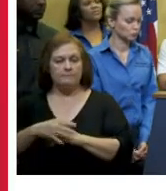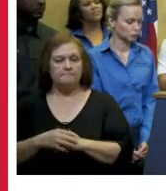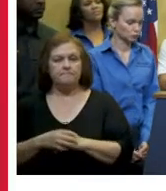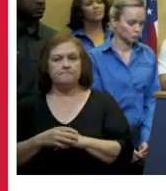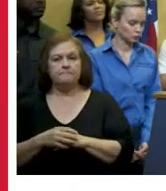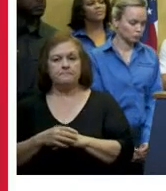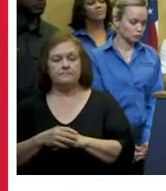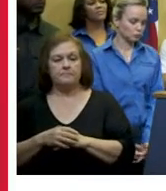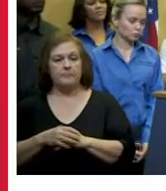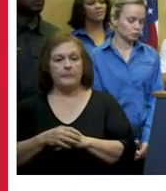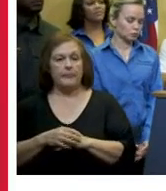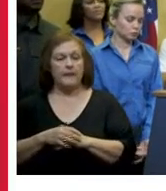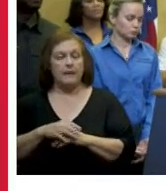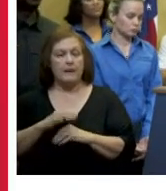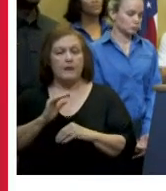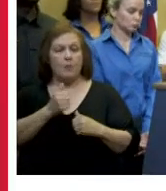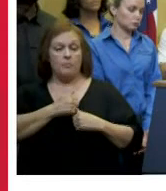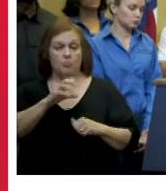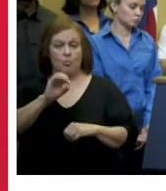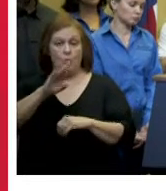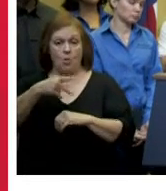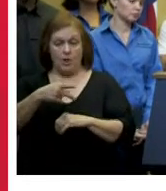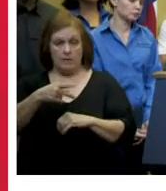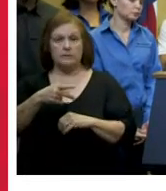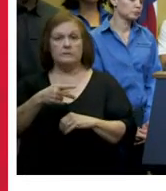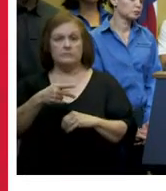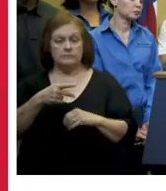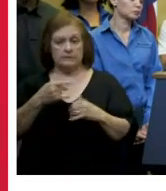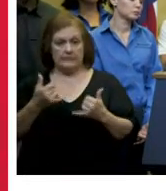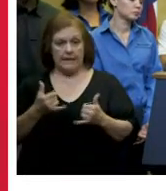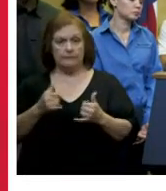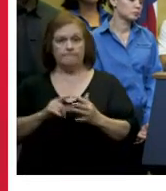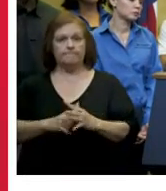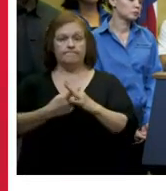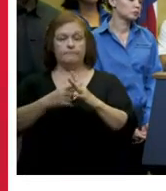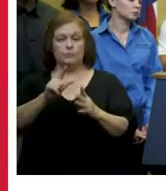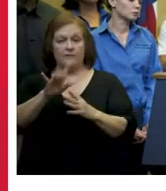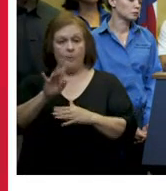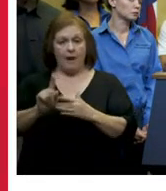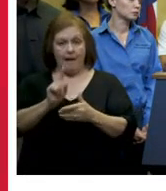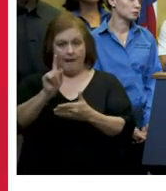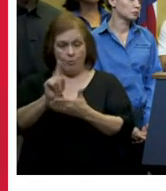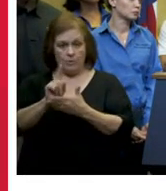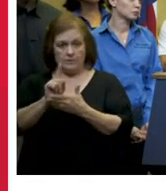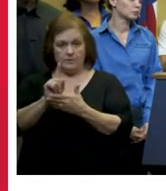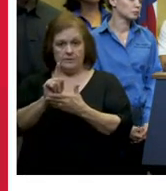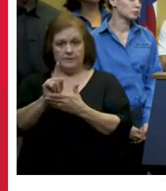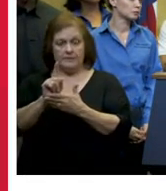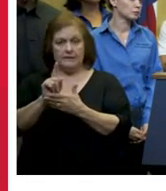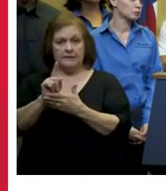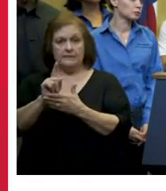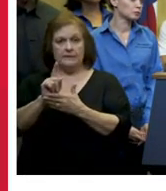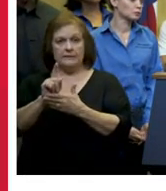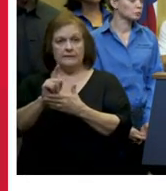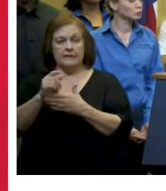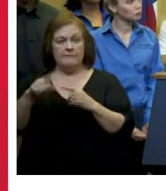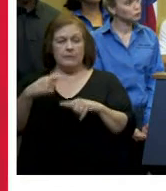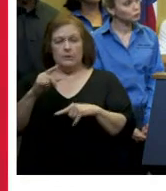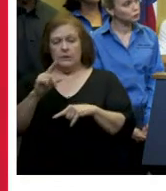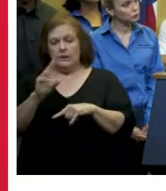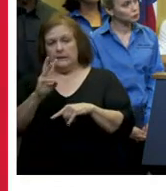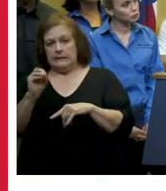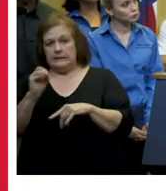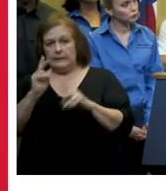mayor uh the corps of engineers our operations we've actually gone to an enhanced operations uh for 24 hours uh through the event we've uh i'll about 60 people